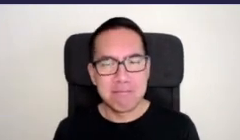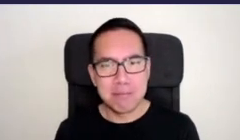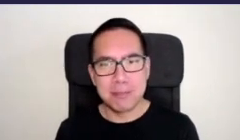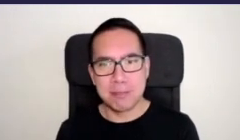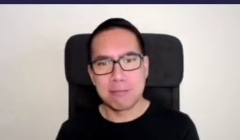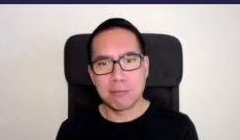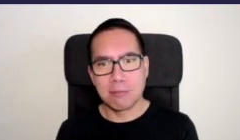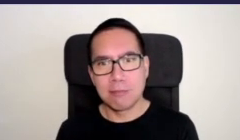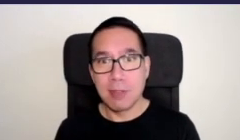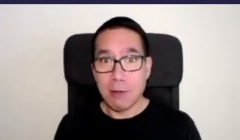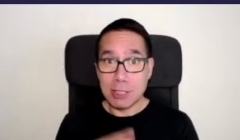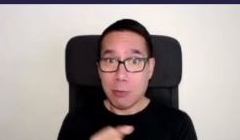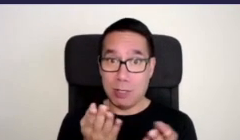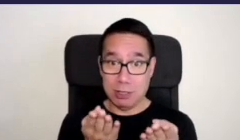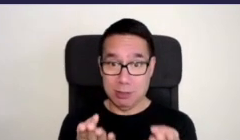like this